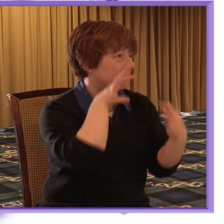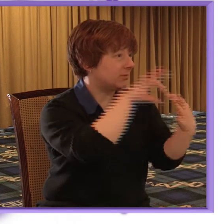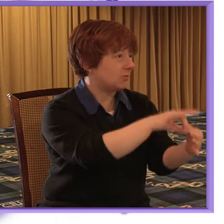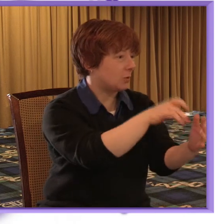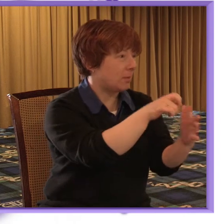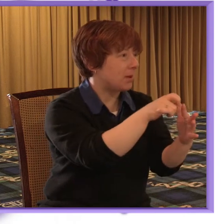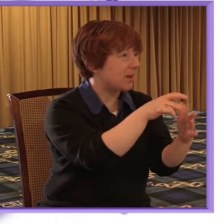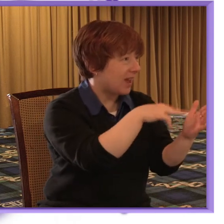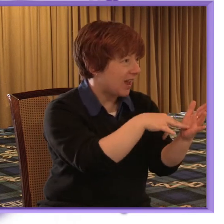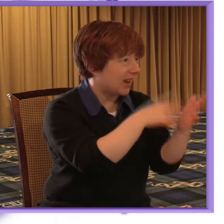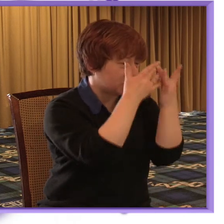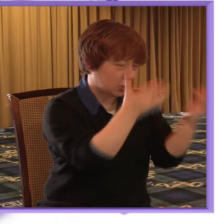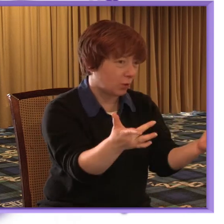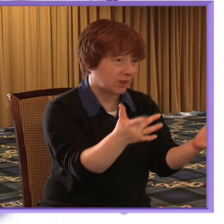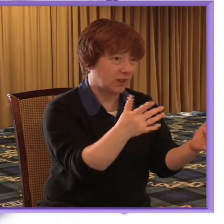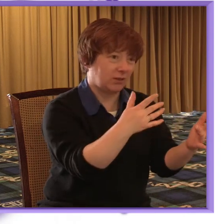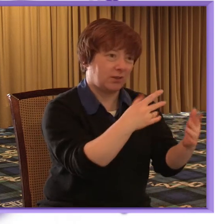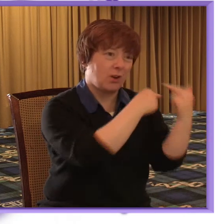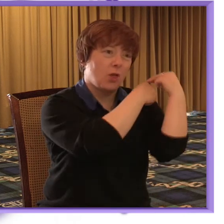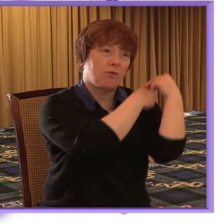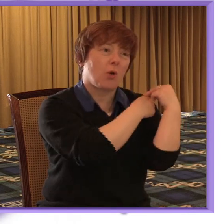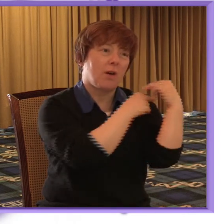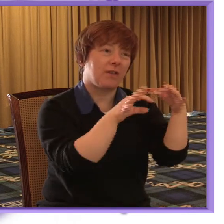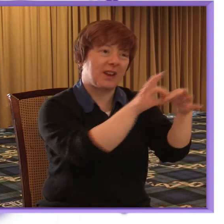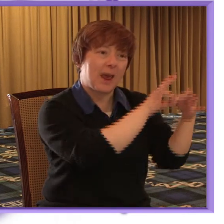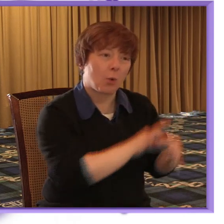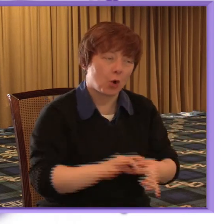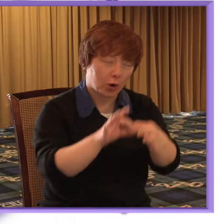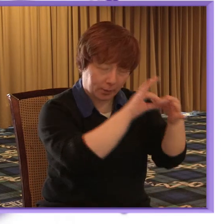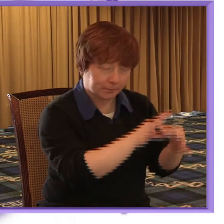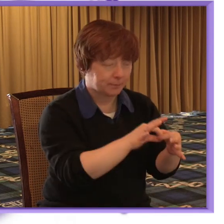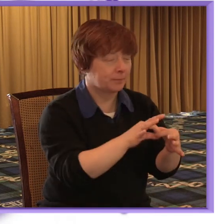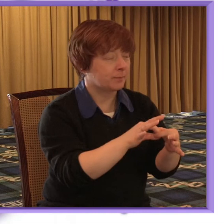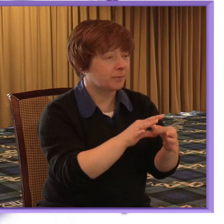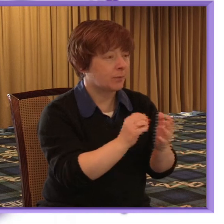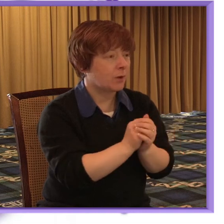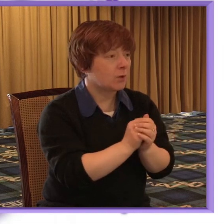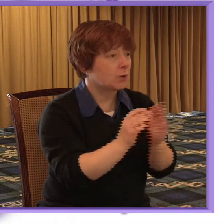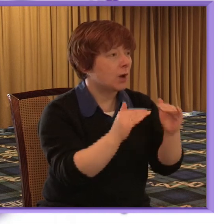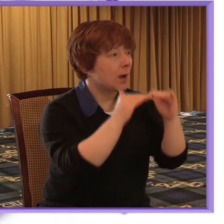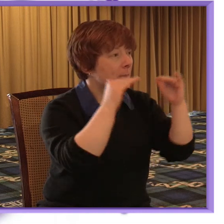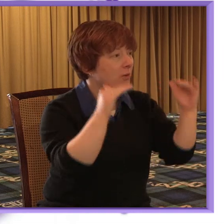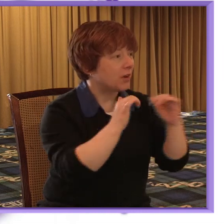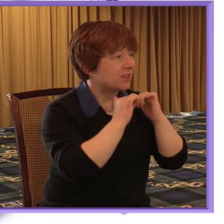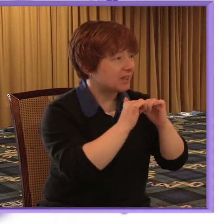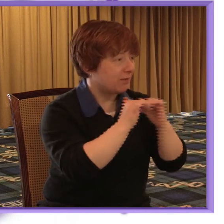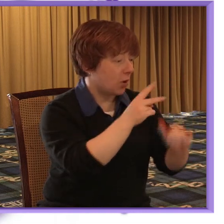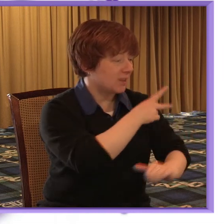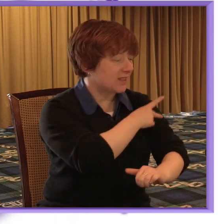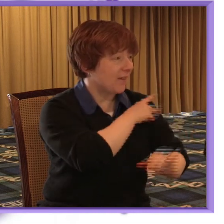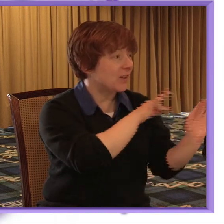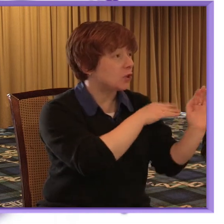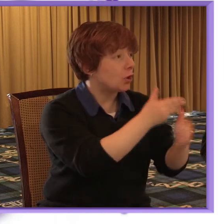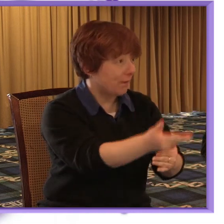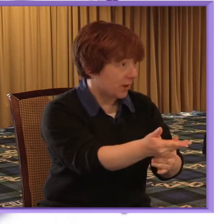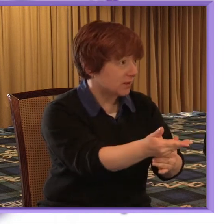demonstrate the role the network can have in promoting parity of esteem so parity of esteem relation to staff and services was a key